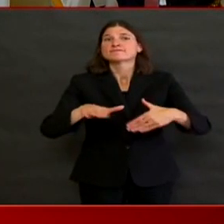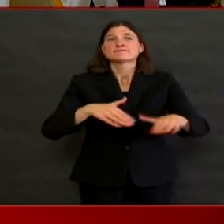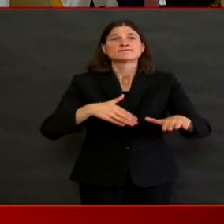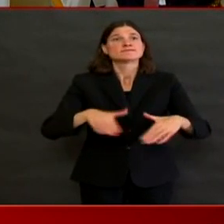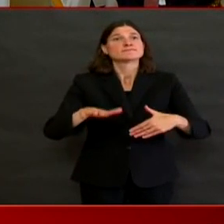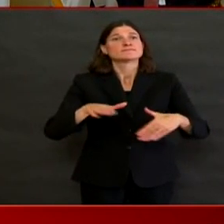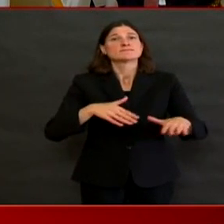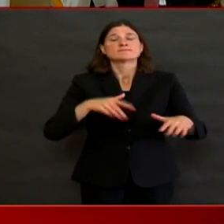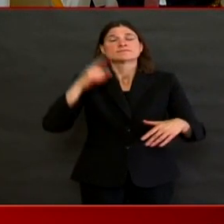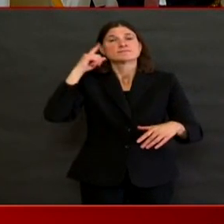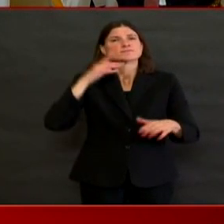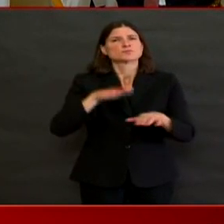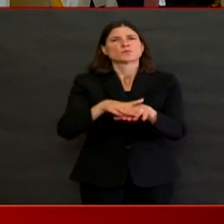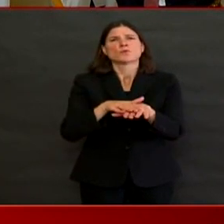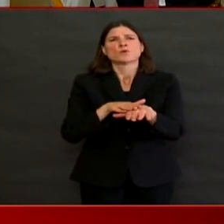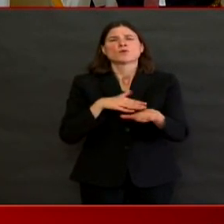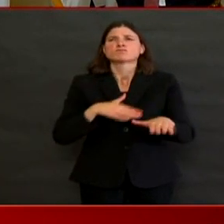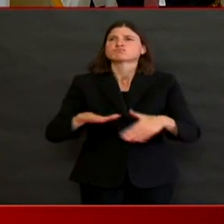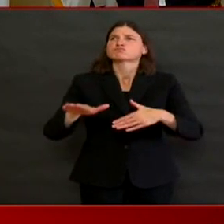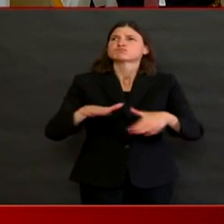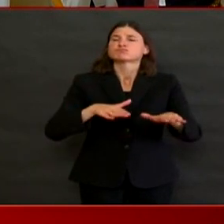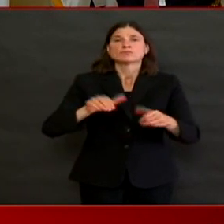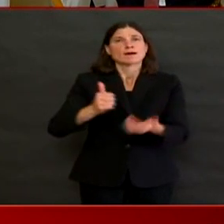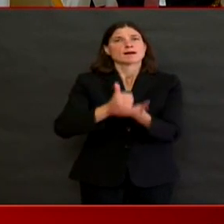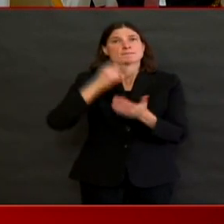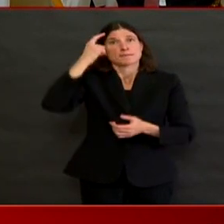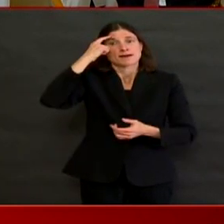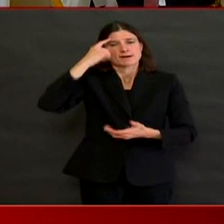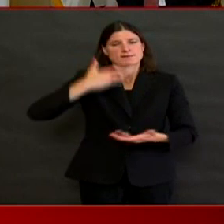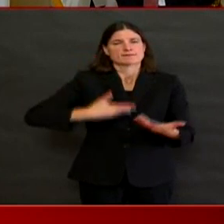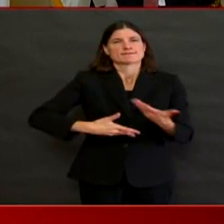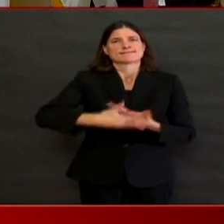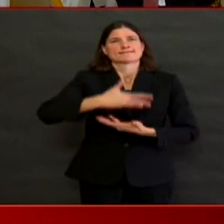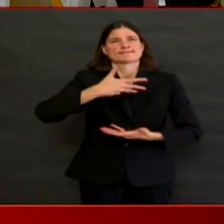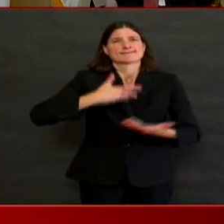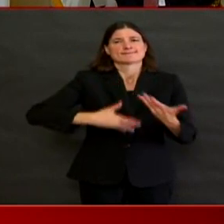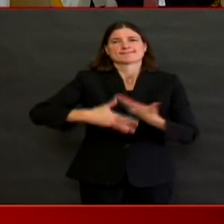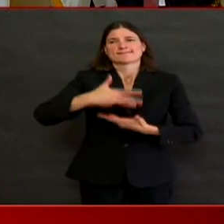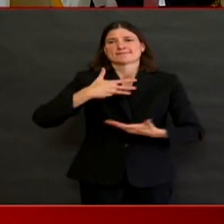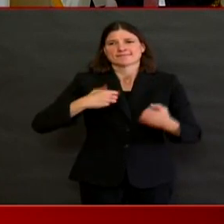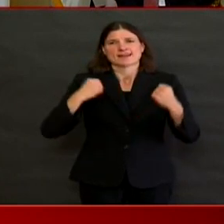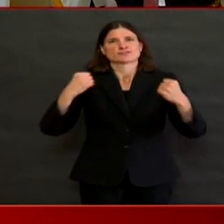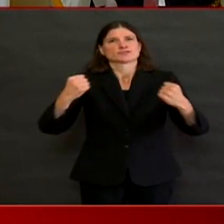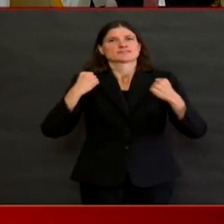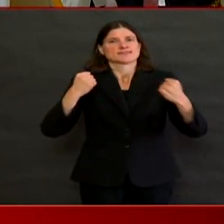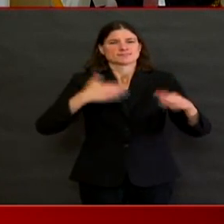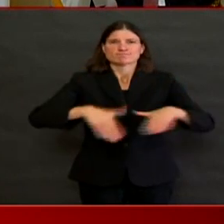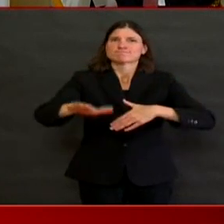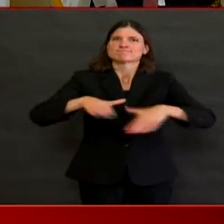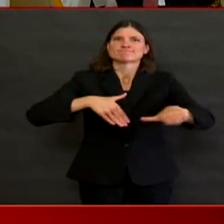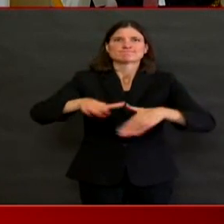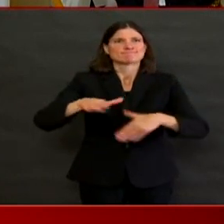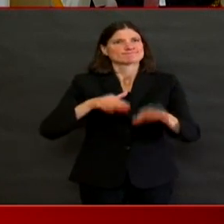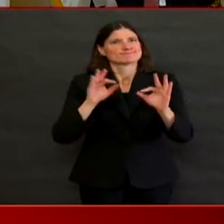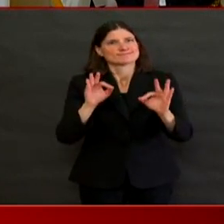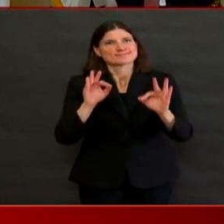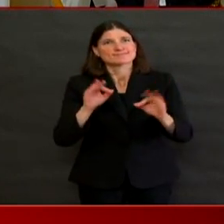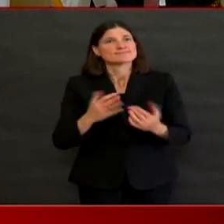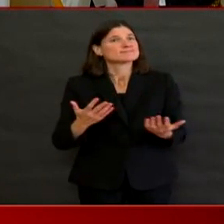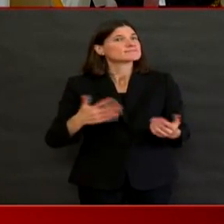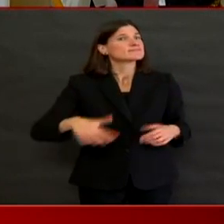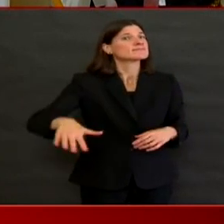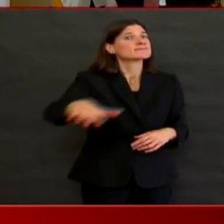important. And a phrase that General Callahan has taught me is a battle buddy. Try to get a battle buddy. So try to